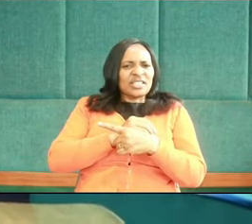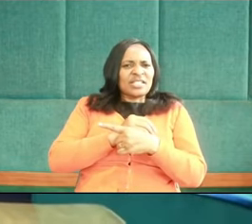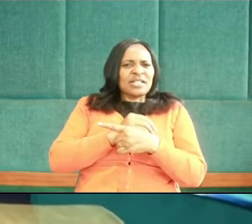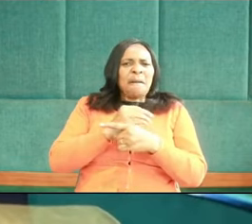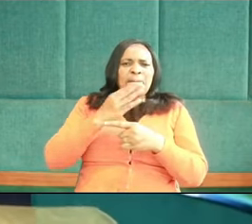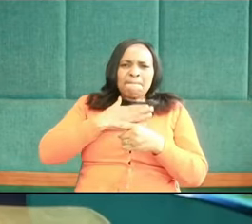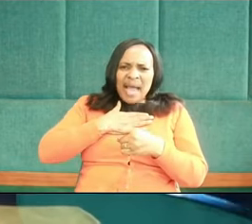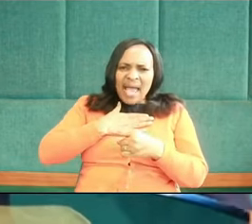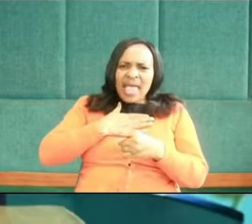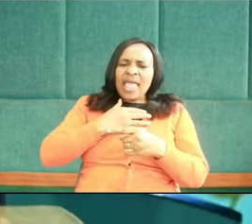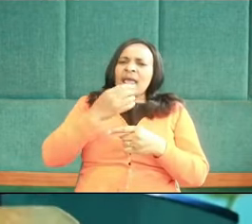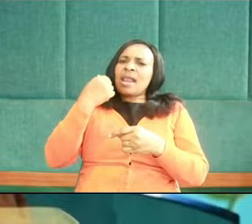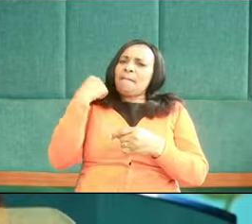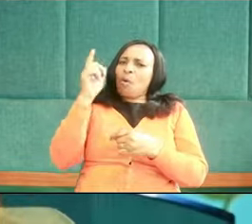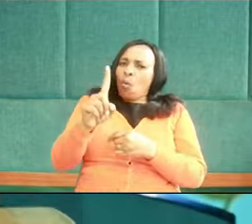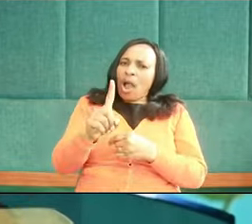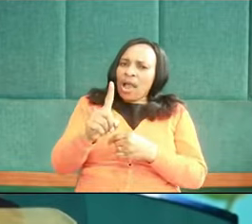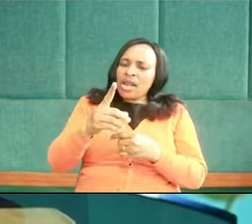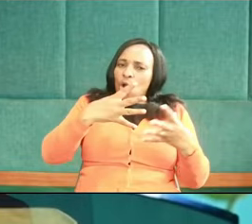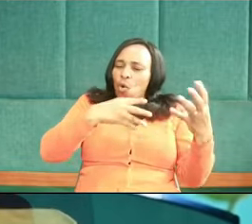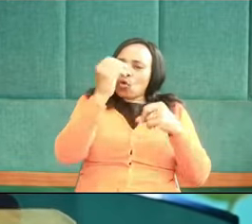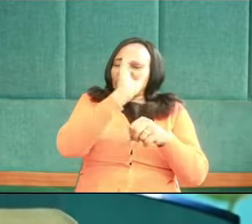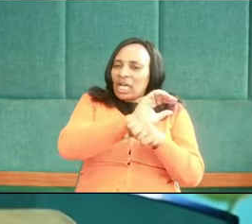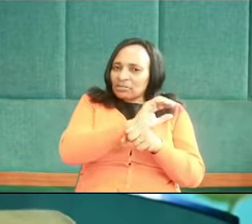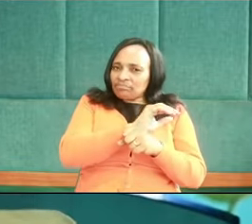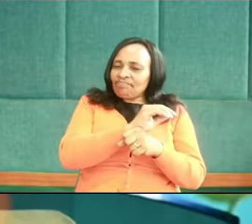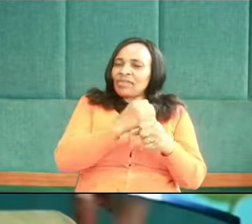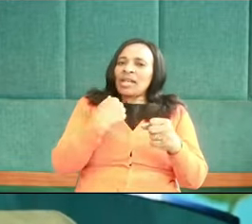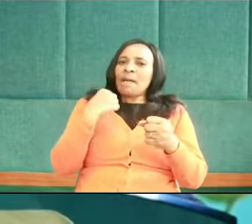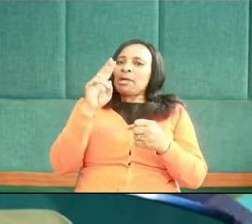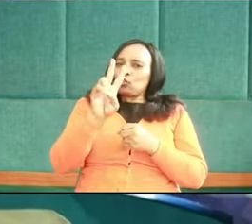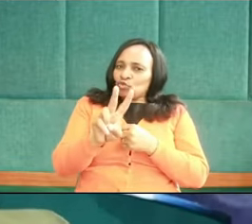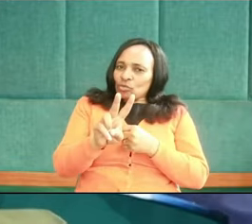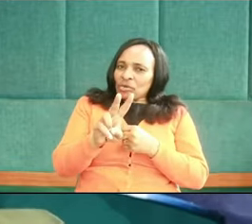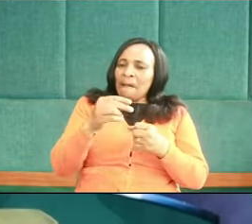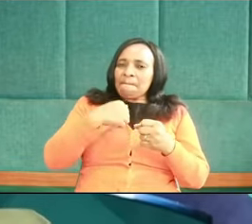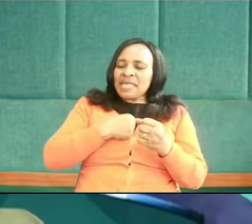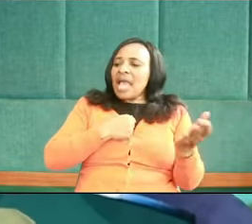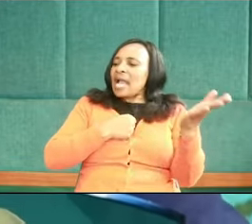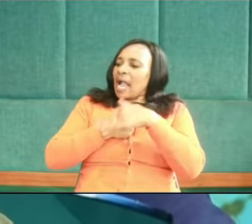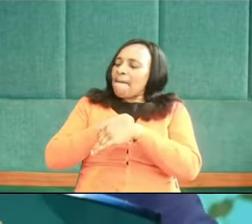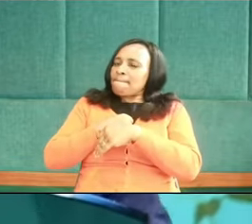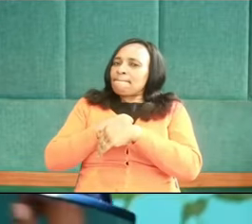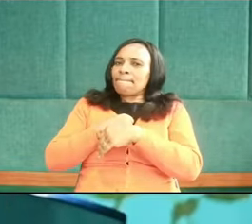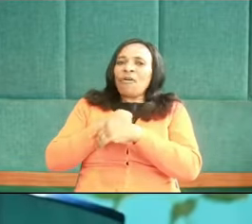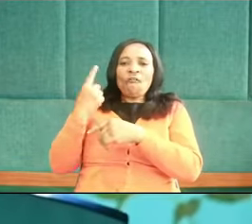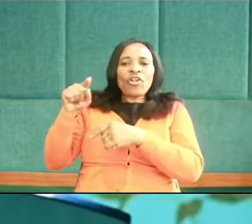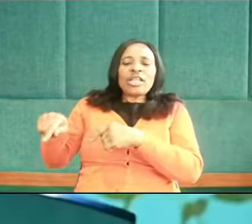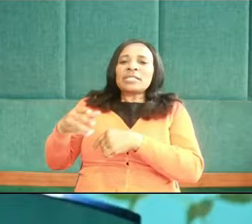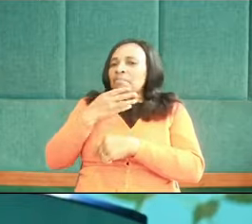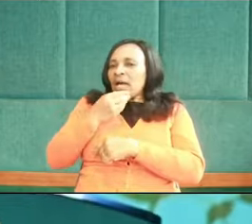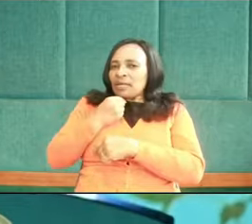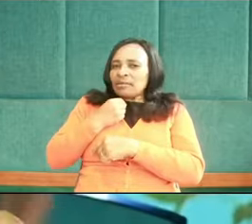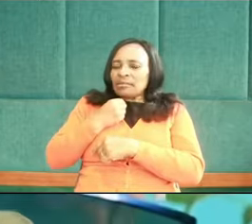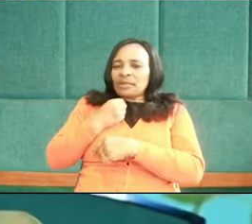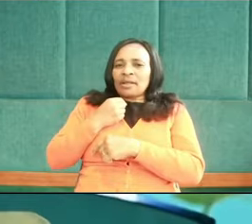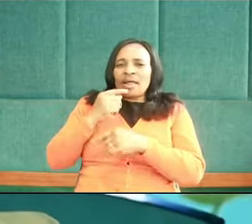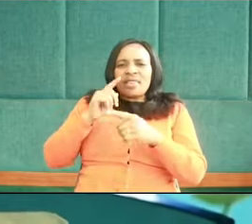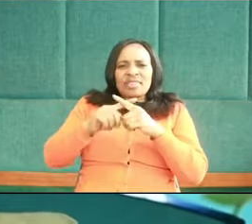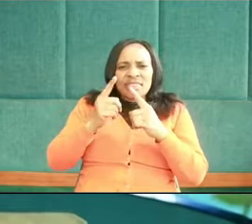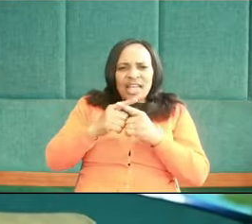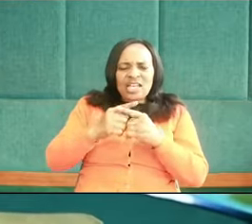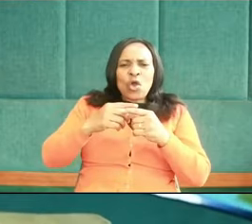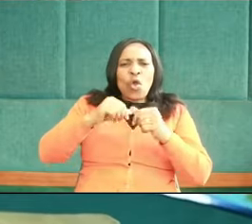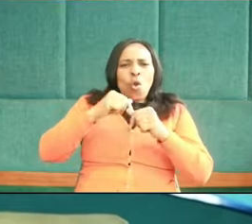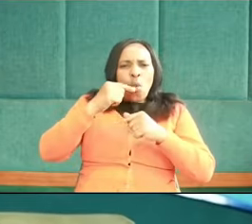on my list, number one, go to church. Number two, I could come back for this guy. Then quote